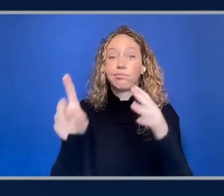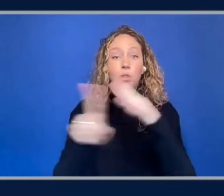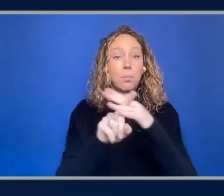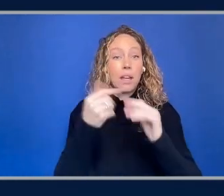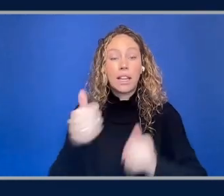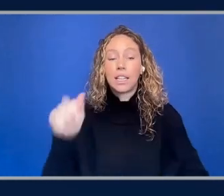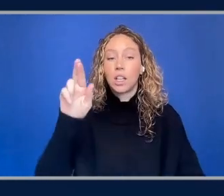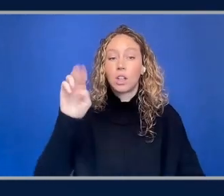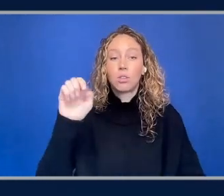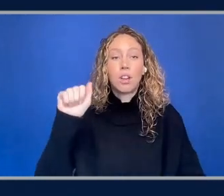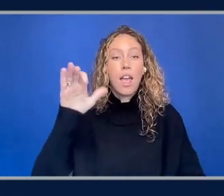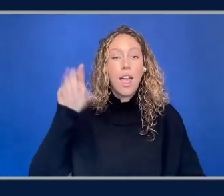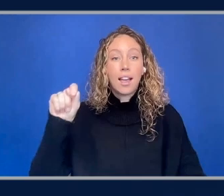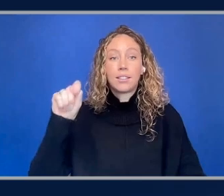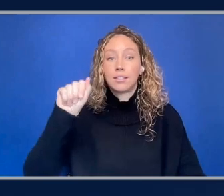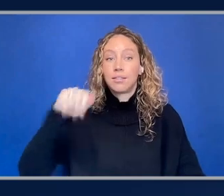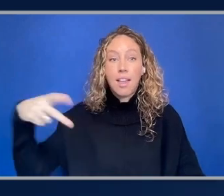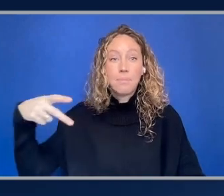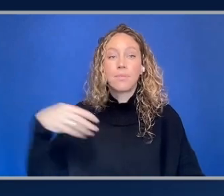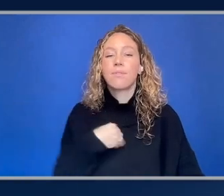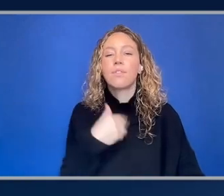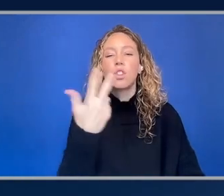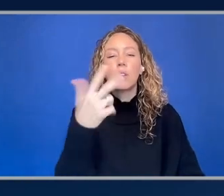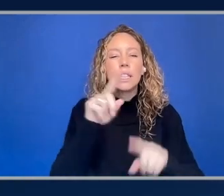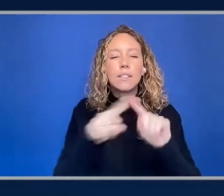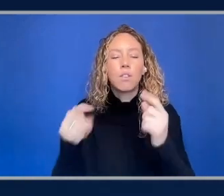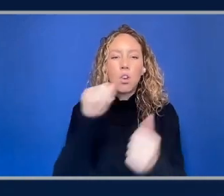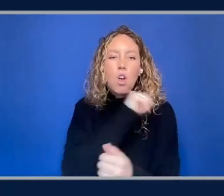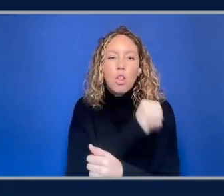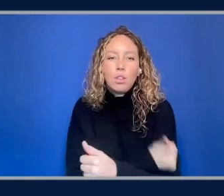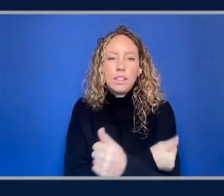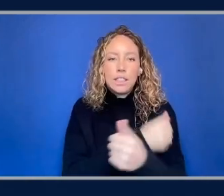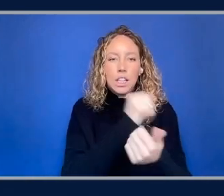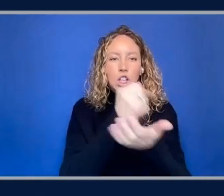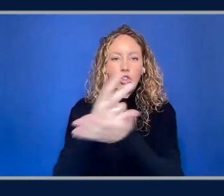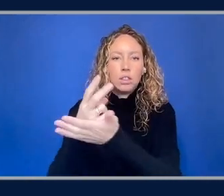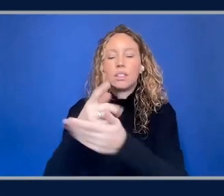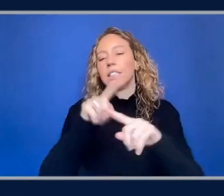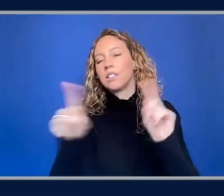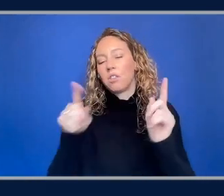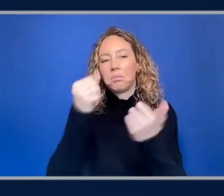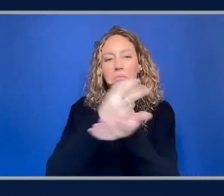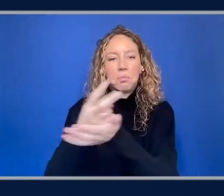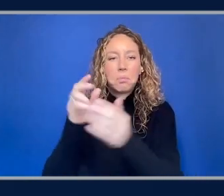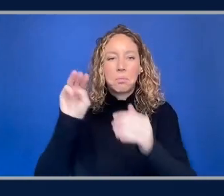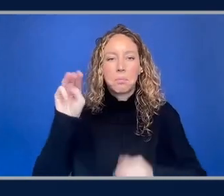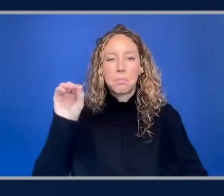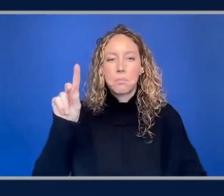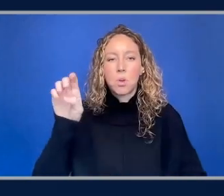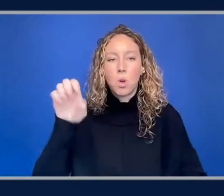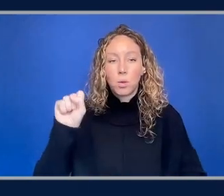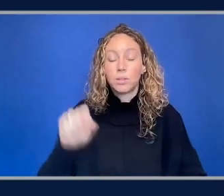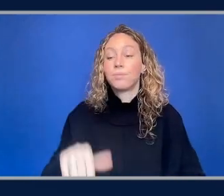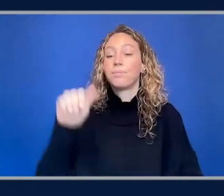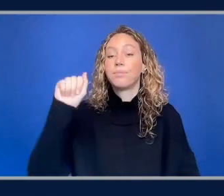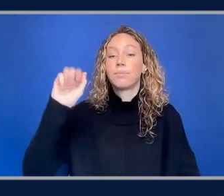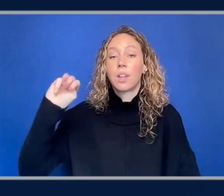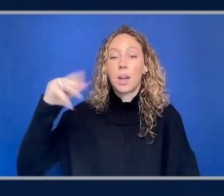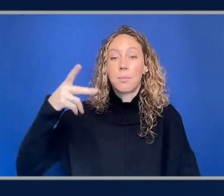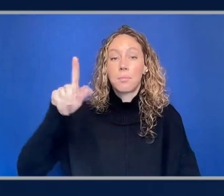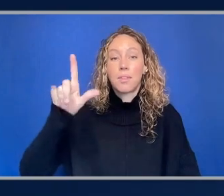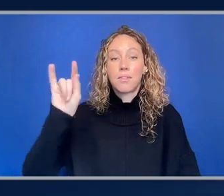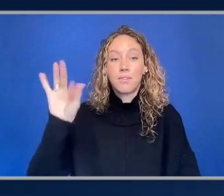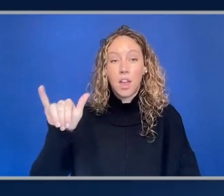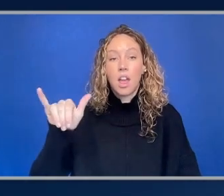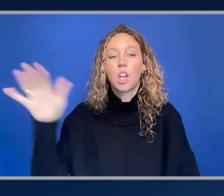we actually have three different authorization authentication modes traditionally Amplify was all kind of based on Cognito